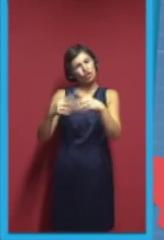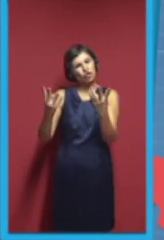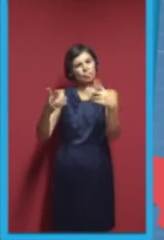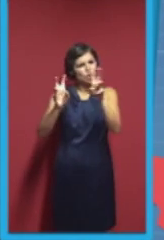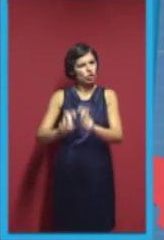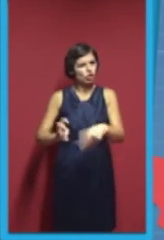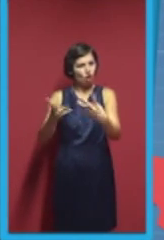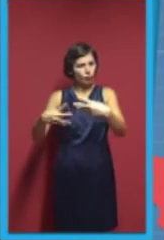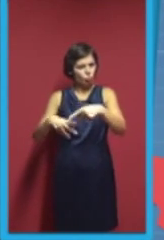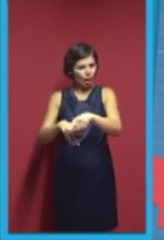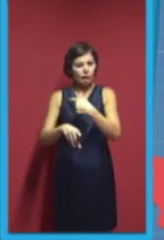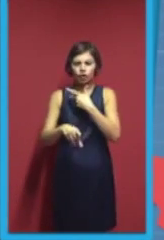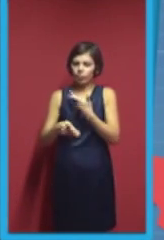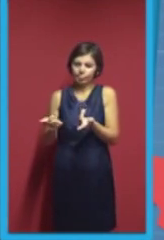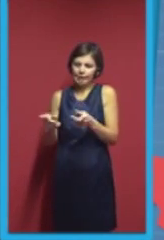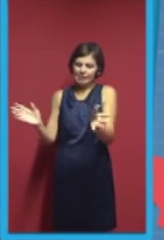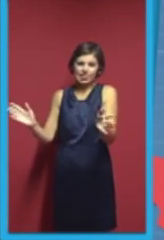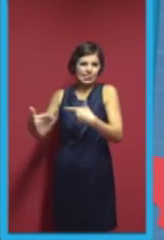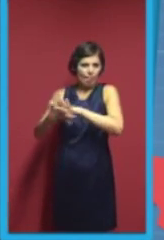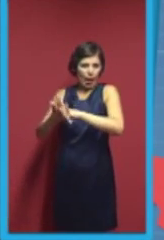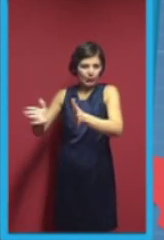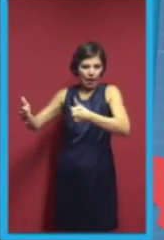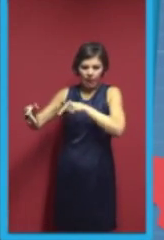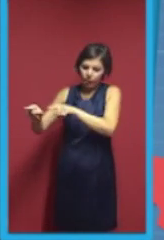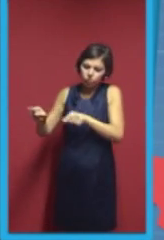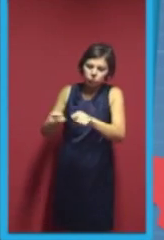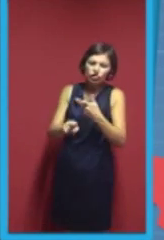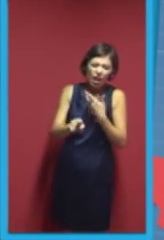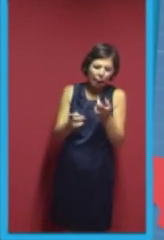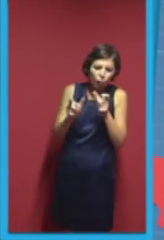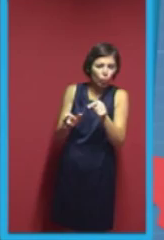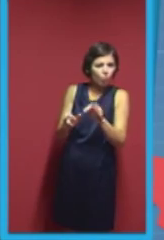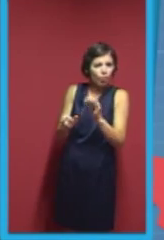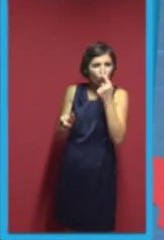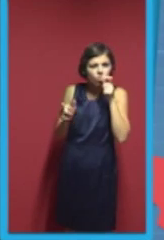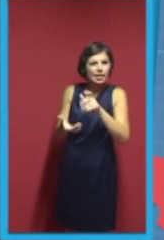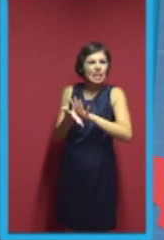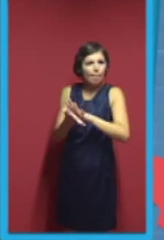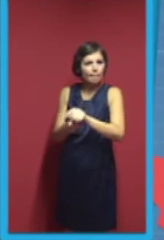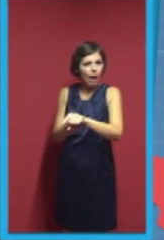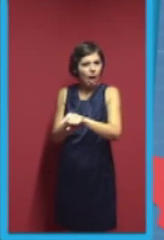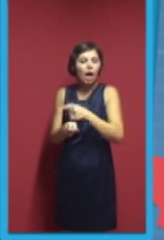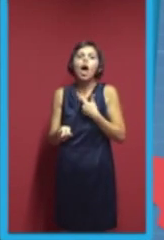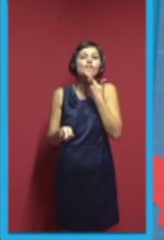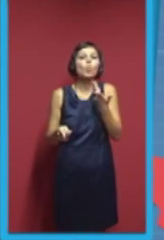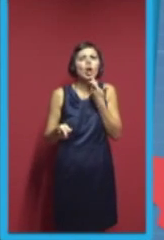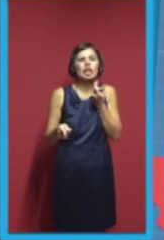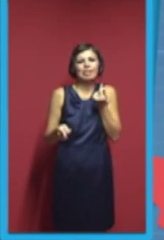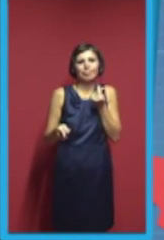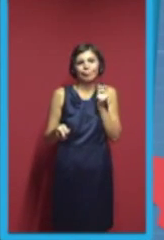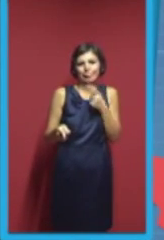one thing. If we have lots of low-cost 3D printers nowadays, and you can see lots here at the Maker Faire, it's